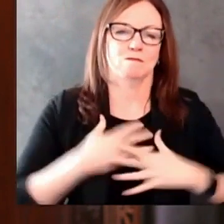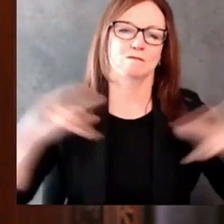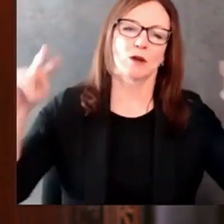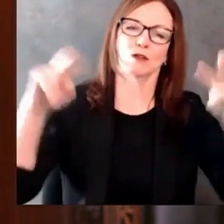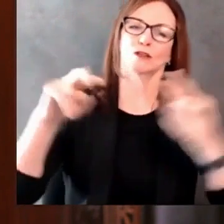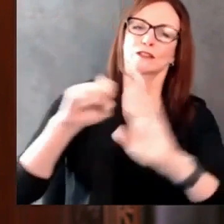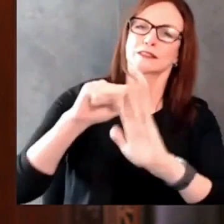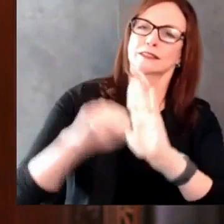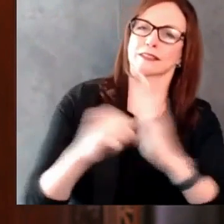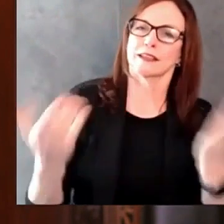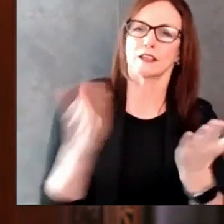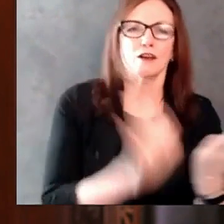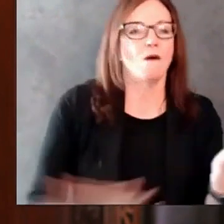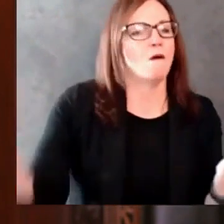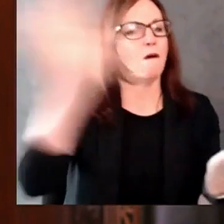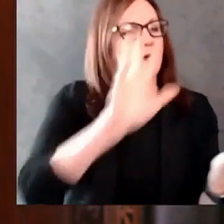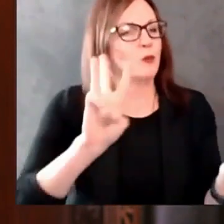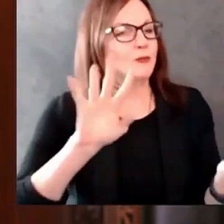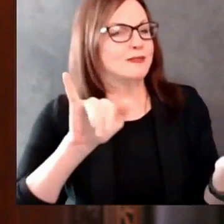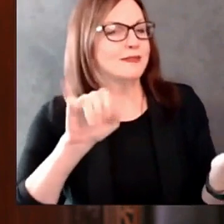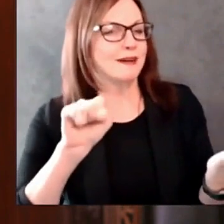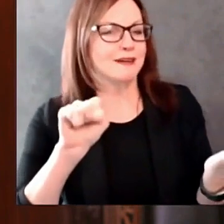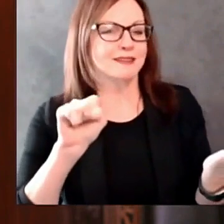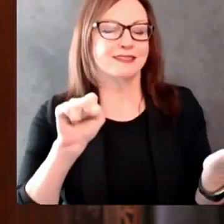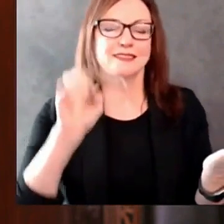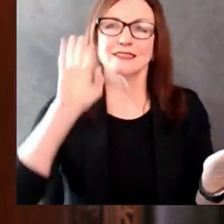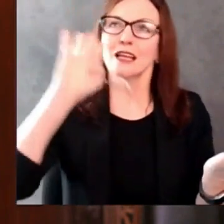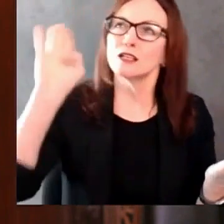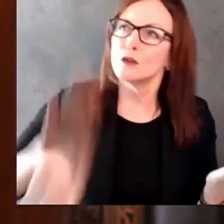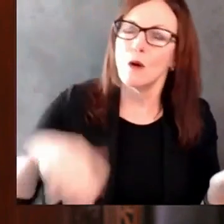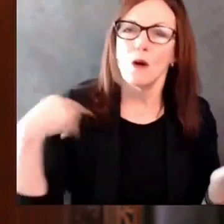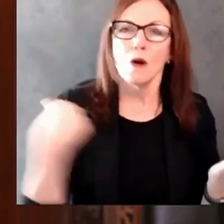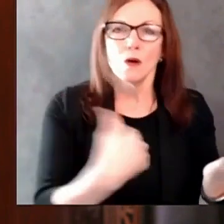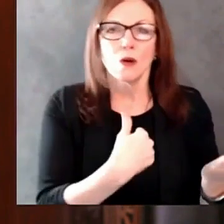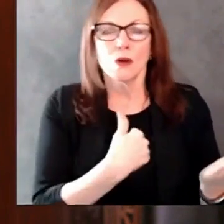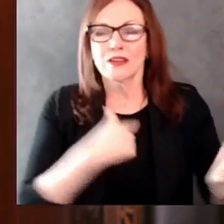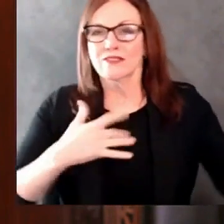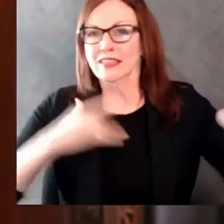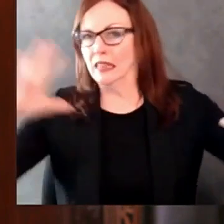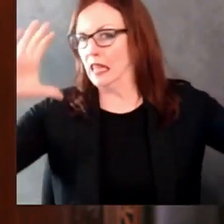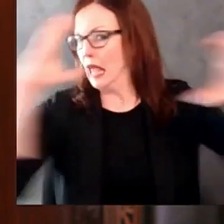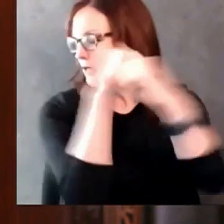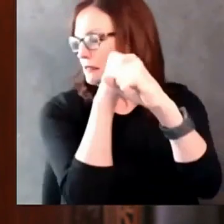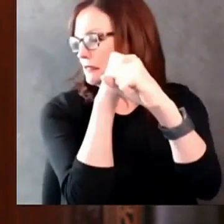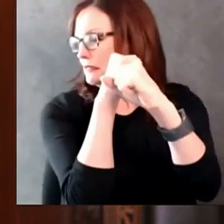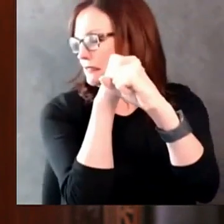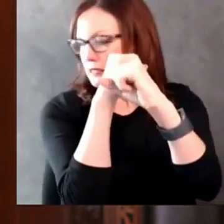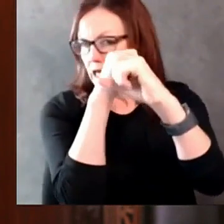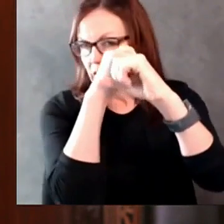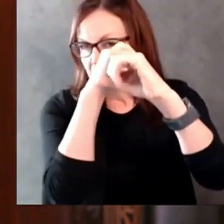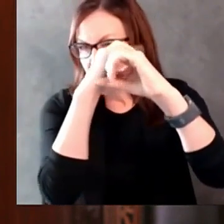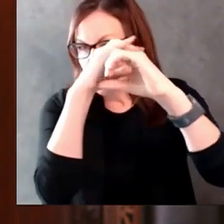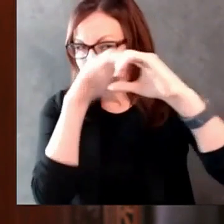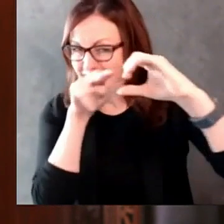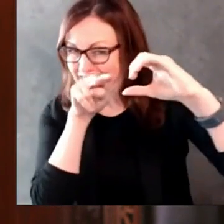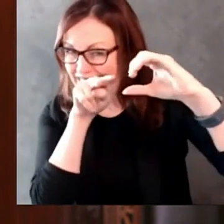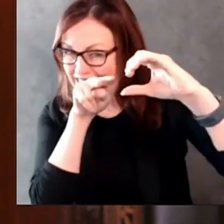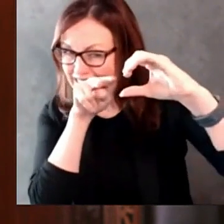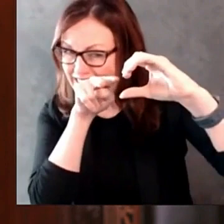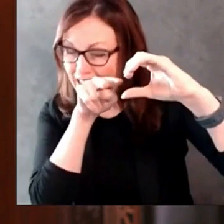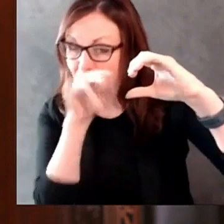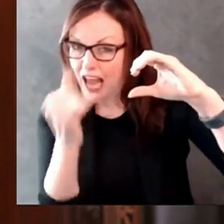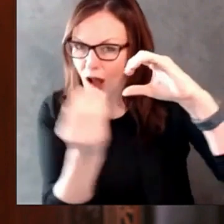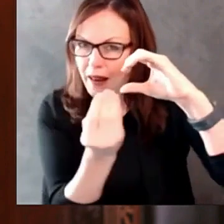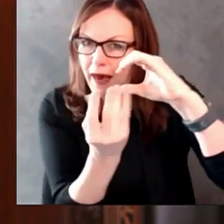Since early on, the Department of Health Services and our administration have been working hard with our local, state, and federal